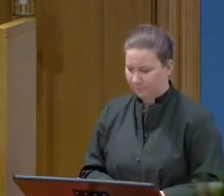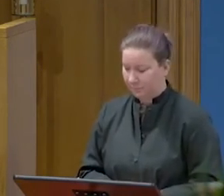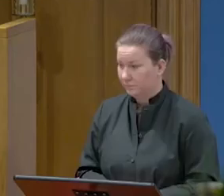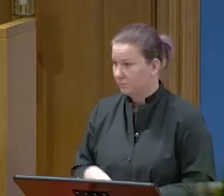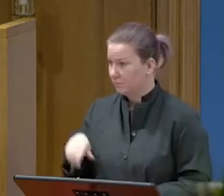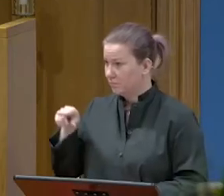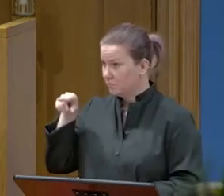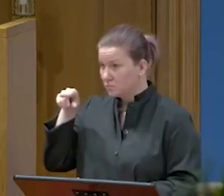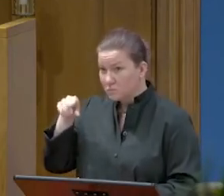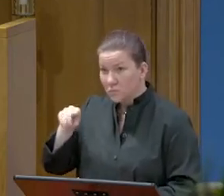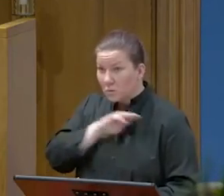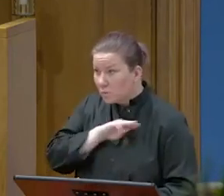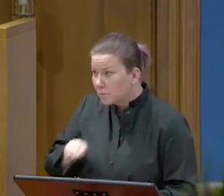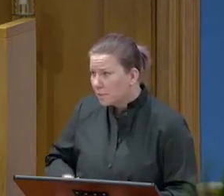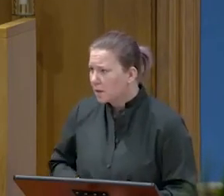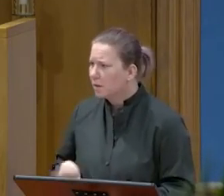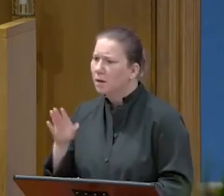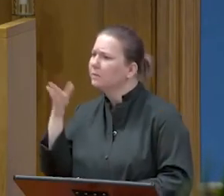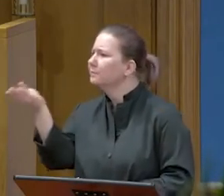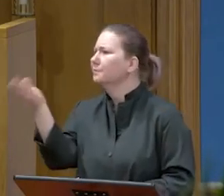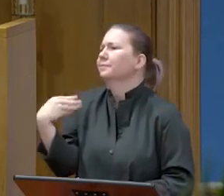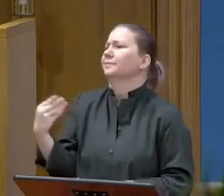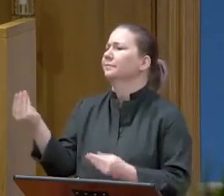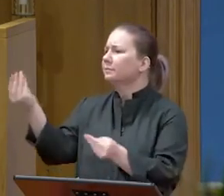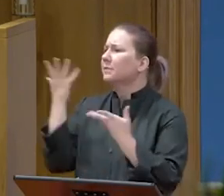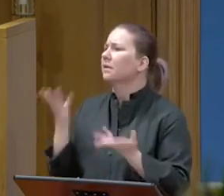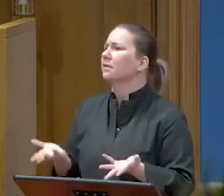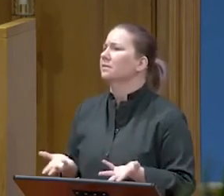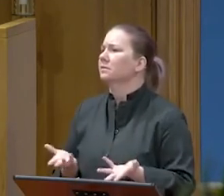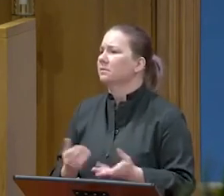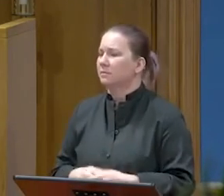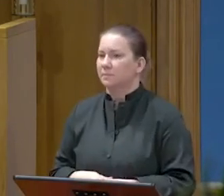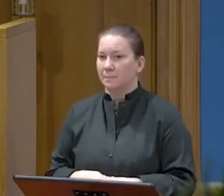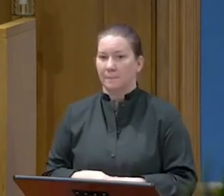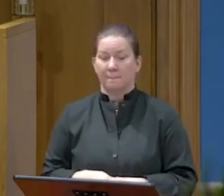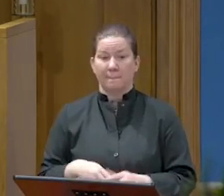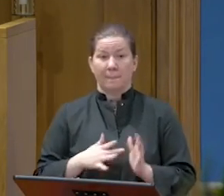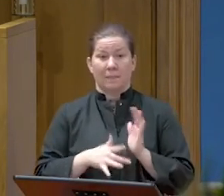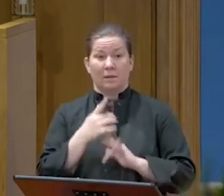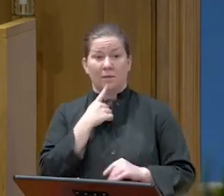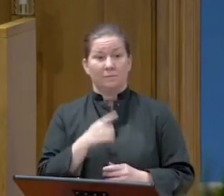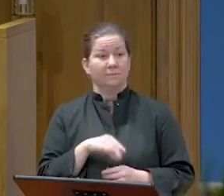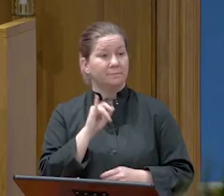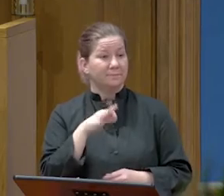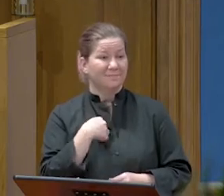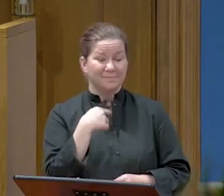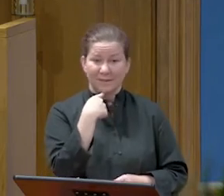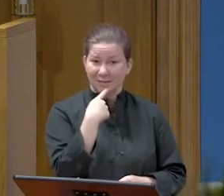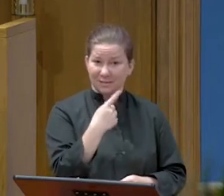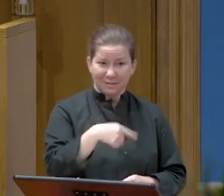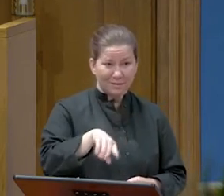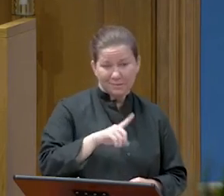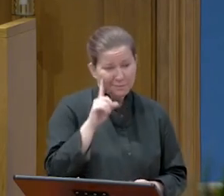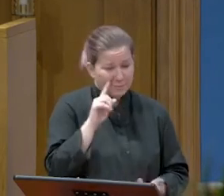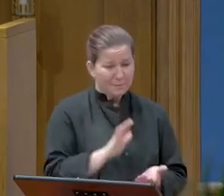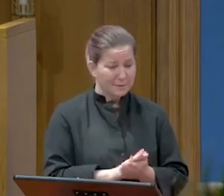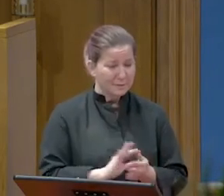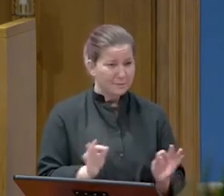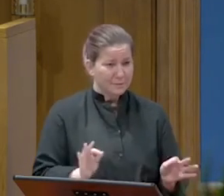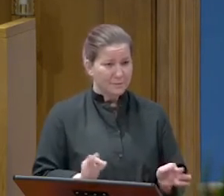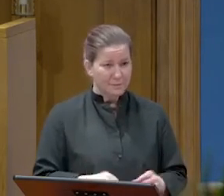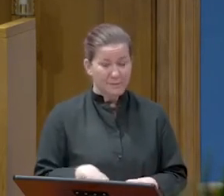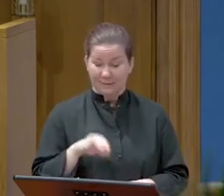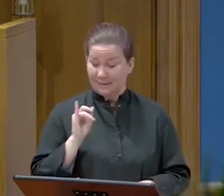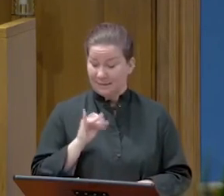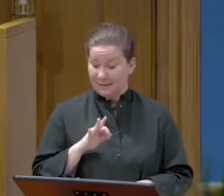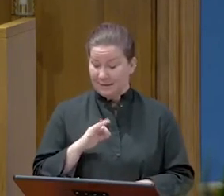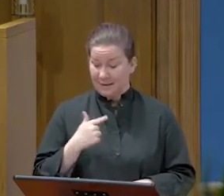Messiah, I will not. He replied, If I tell you, you will not believe. And